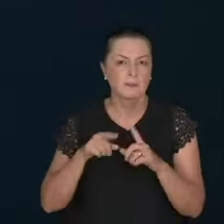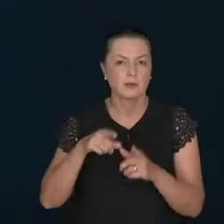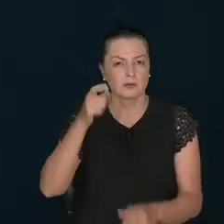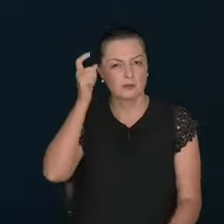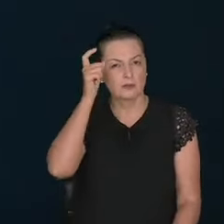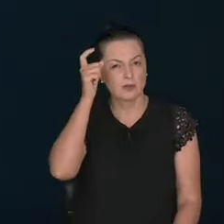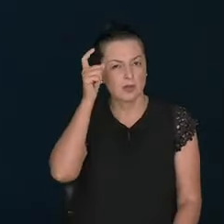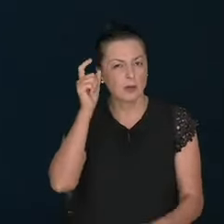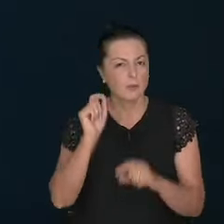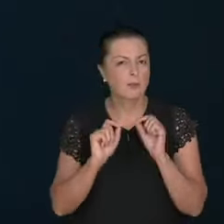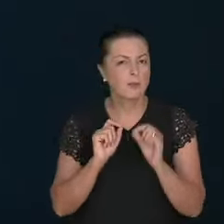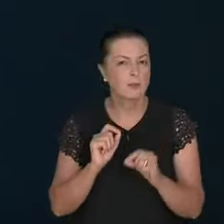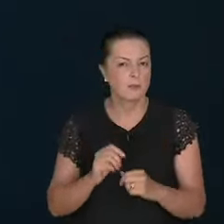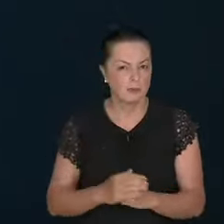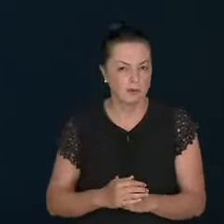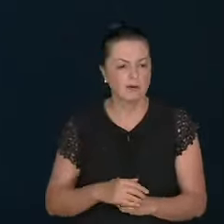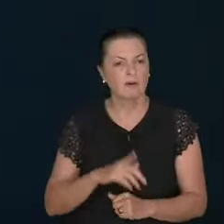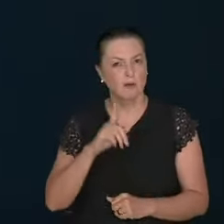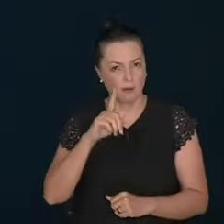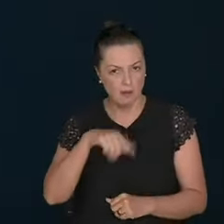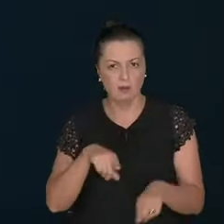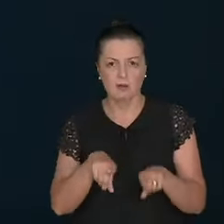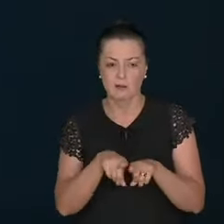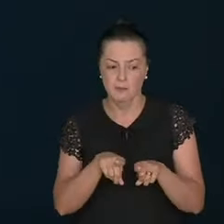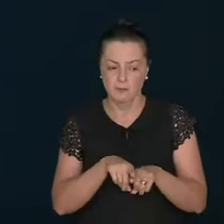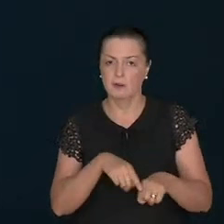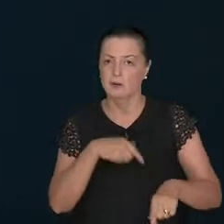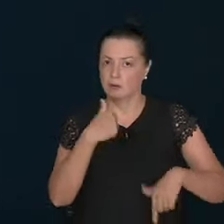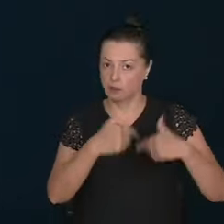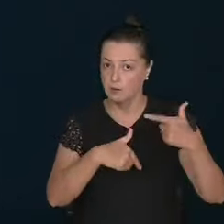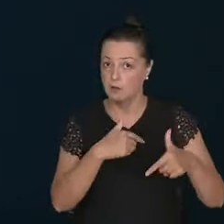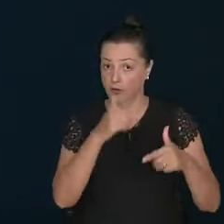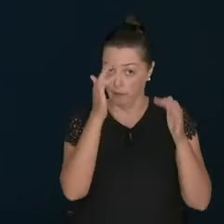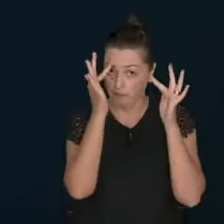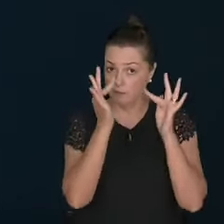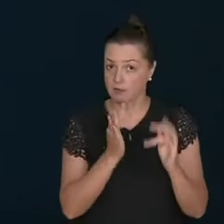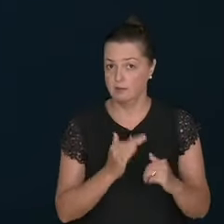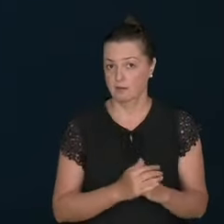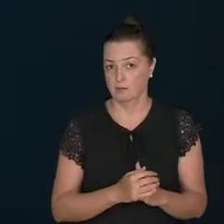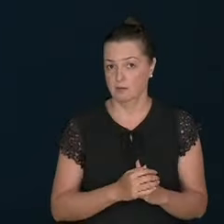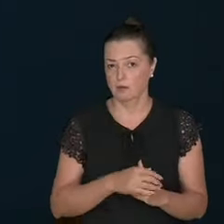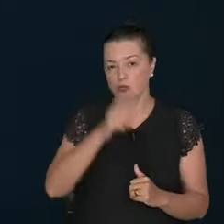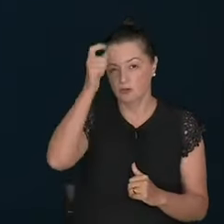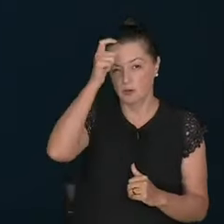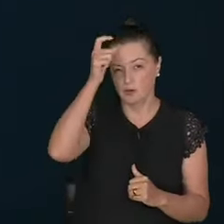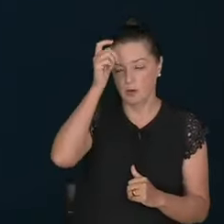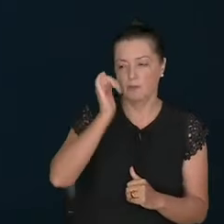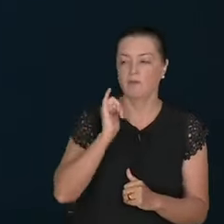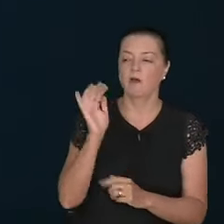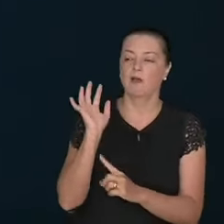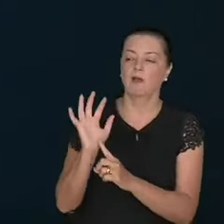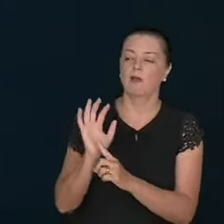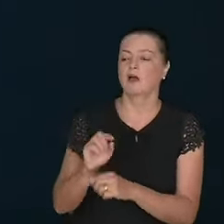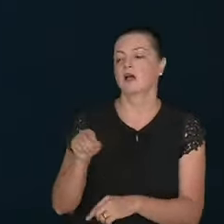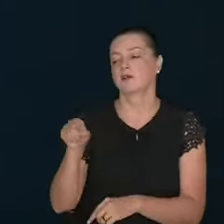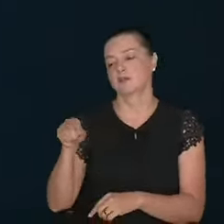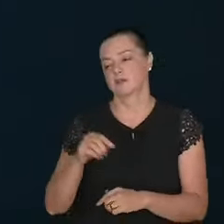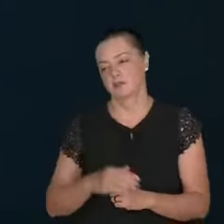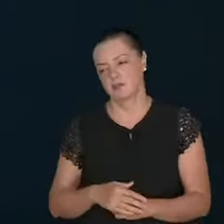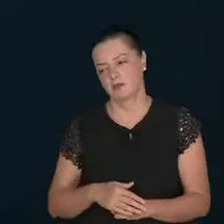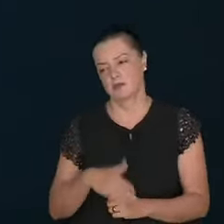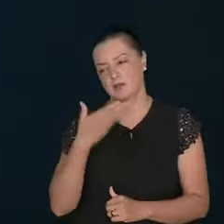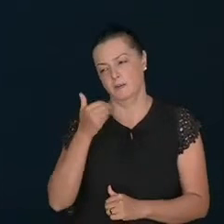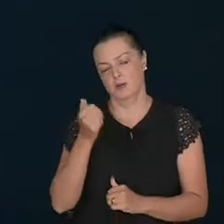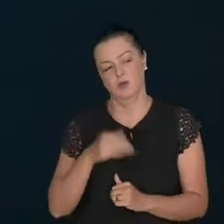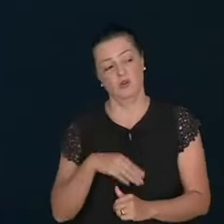The devil. Even speak to them. Oh. You are a good servant. You do this. You do the other. Look. That person. That